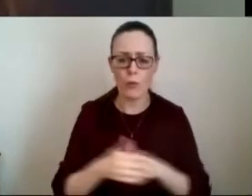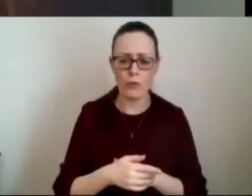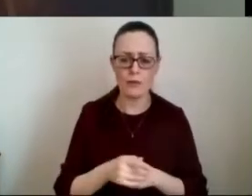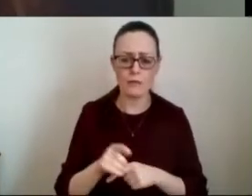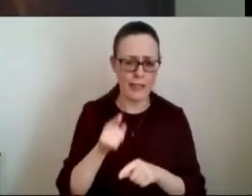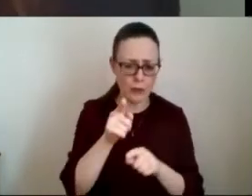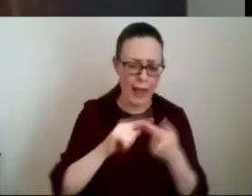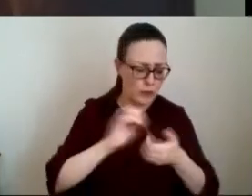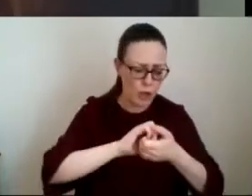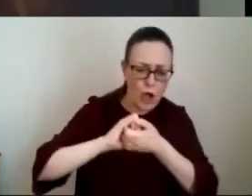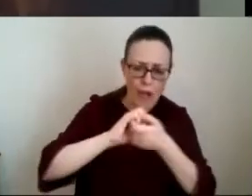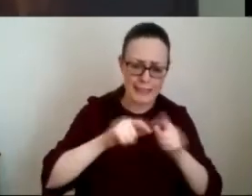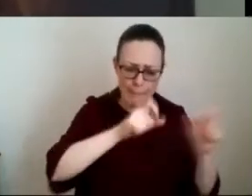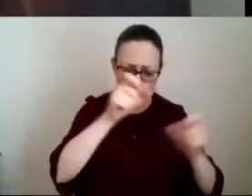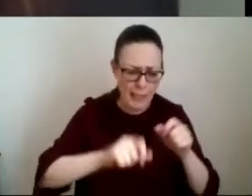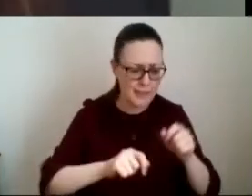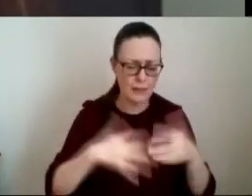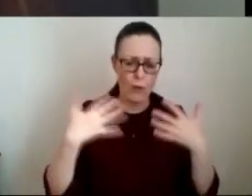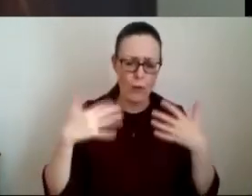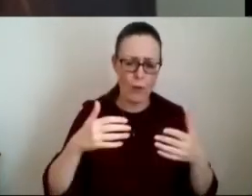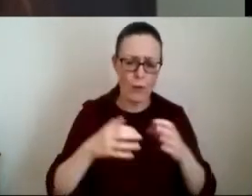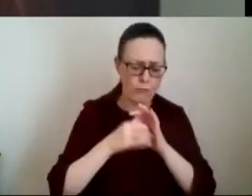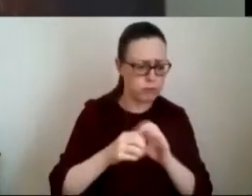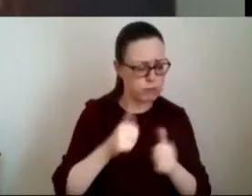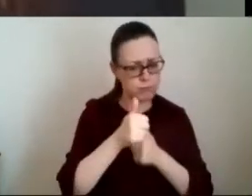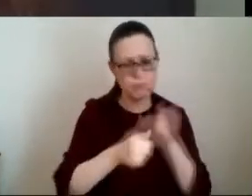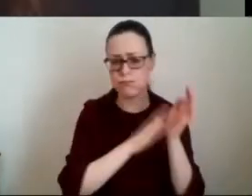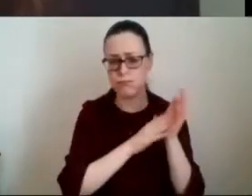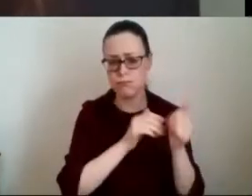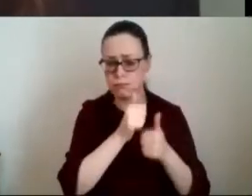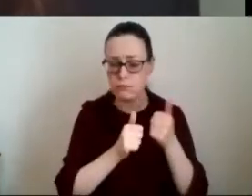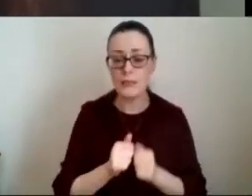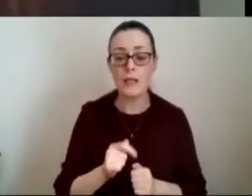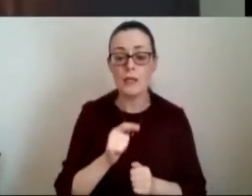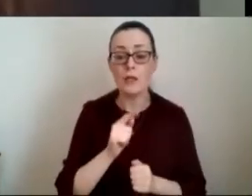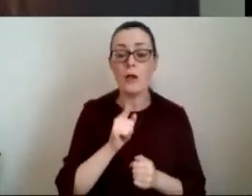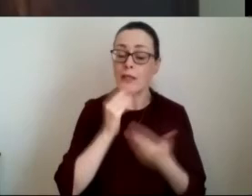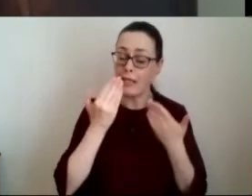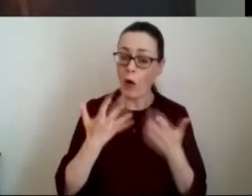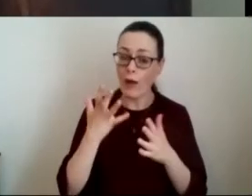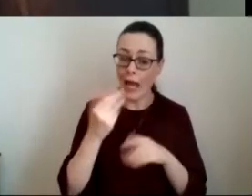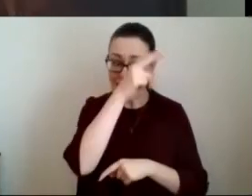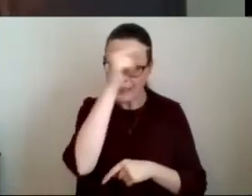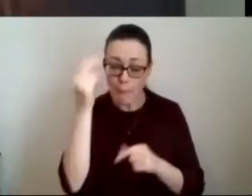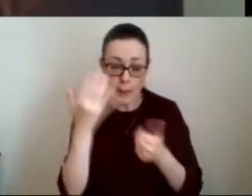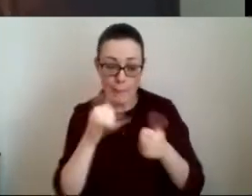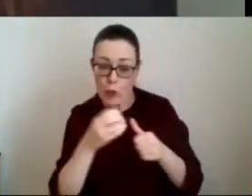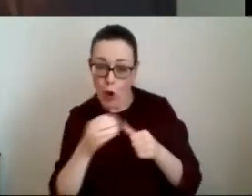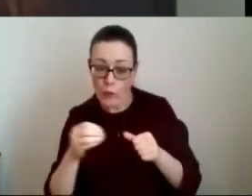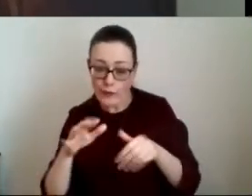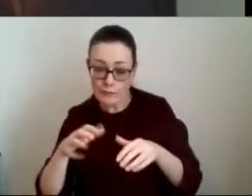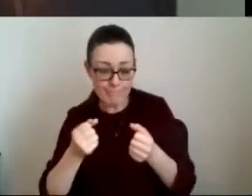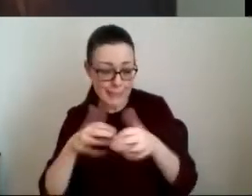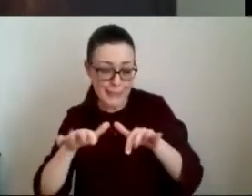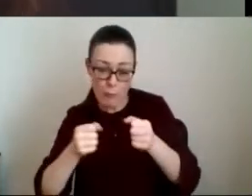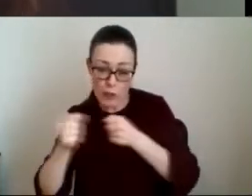colleagues and patients i mean really has to be commended but hopefully now there's a blueprint so that other similar services could potentially be put in